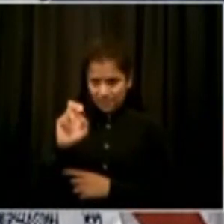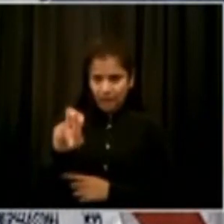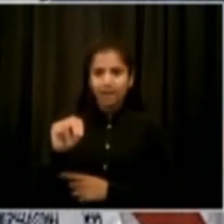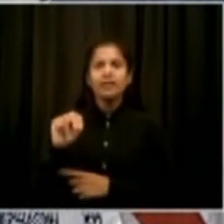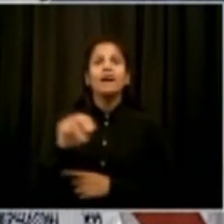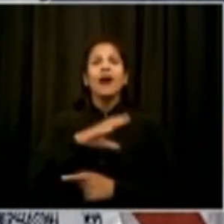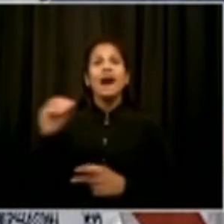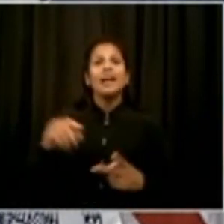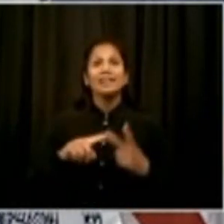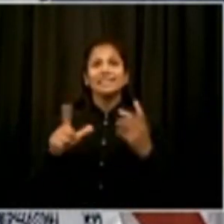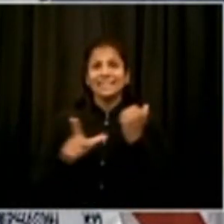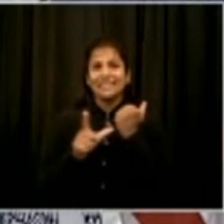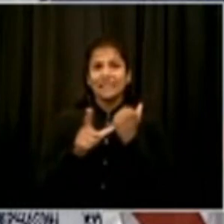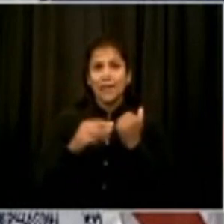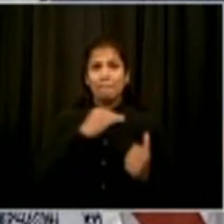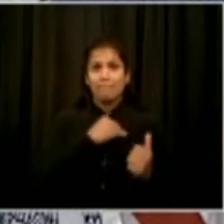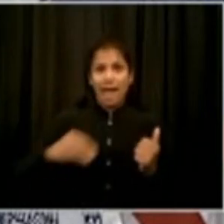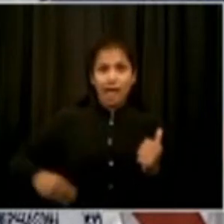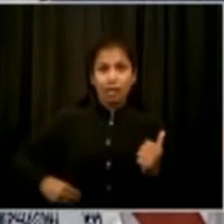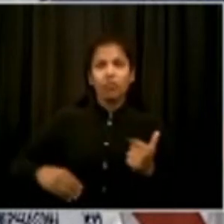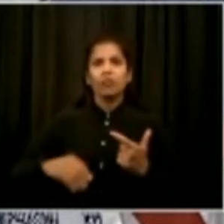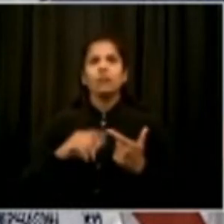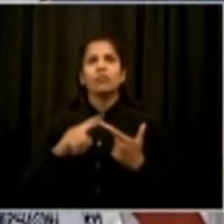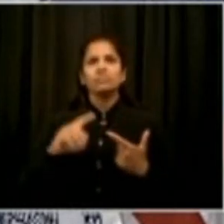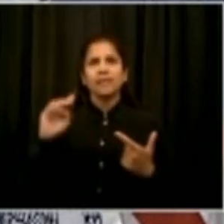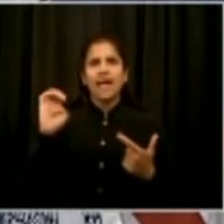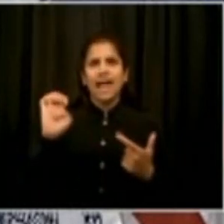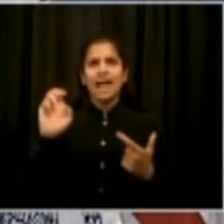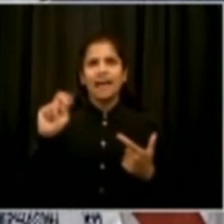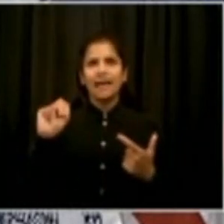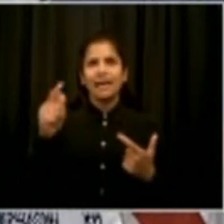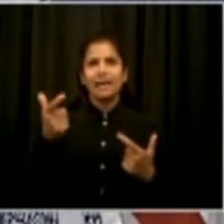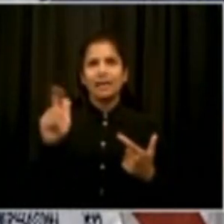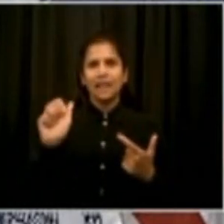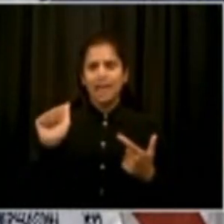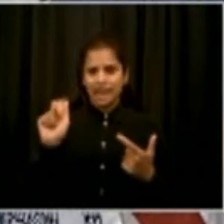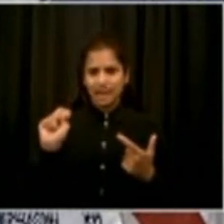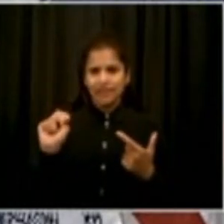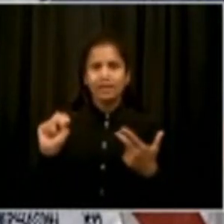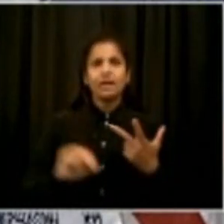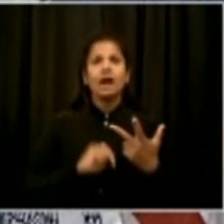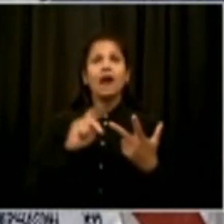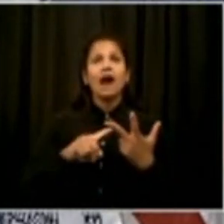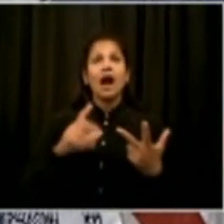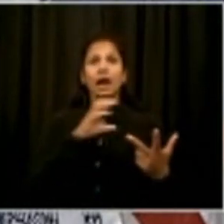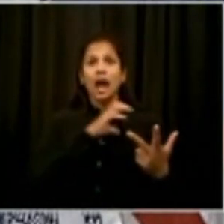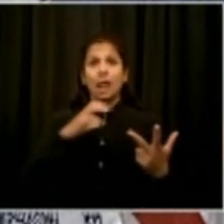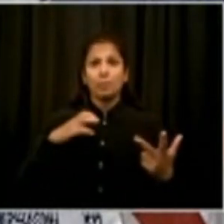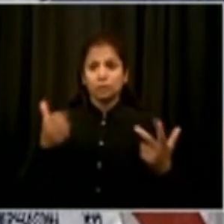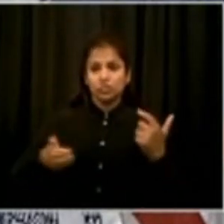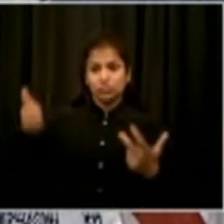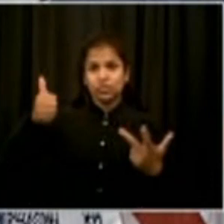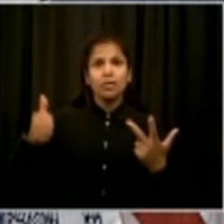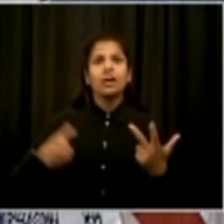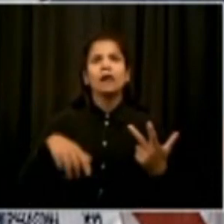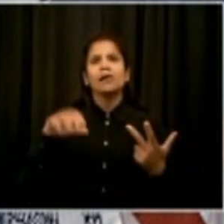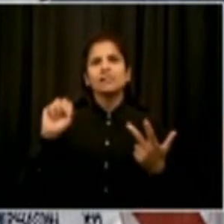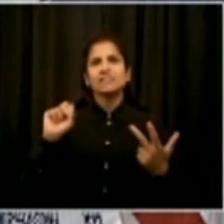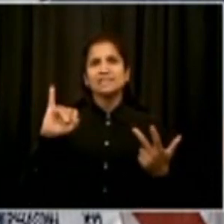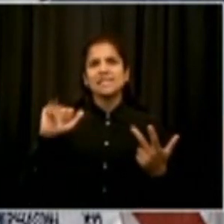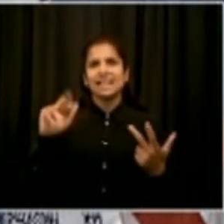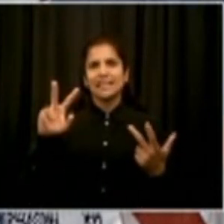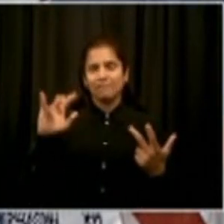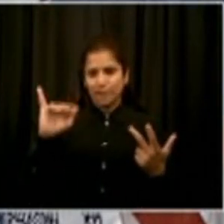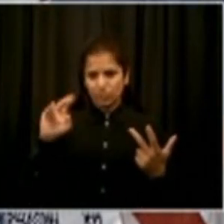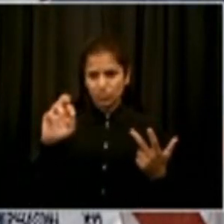Operations Anglin, Parks Commissioner Silver, Emergency Management Commissioner Criswell, Sheriff Fusito, and Senior Advisor